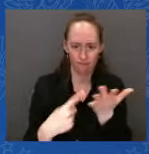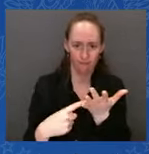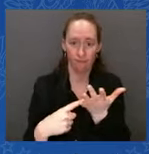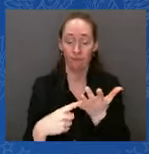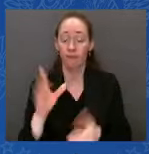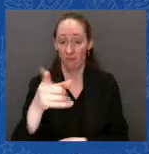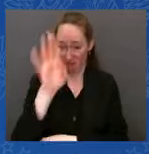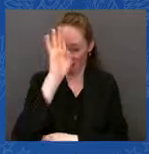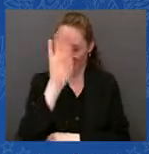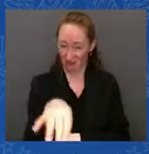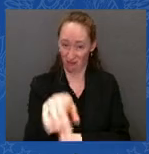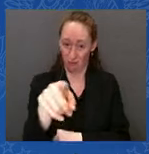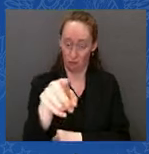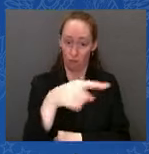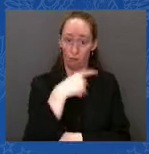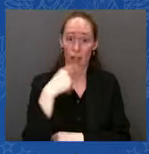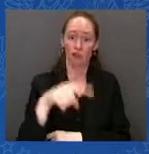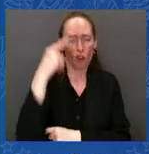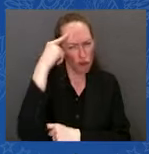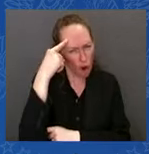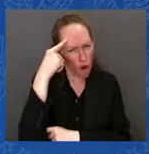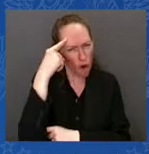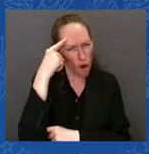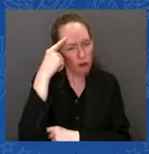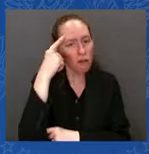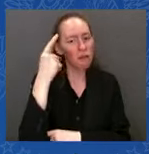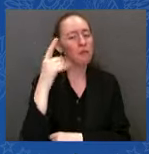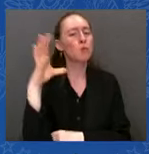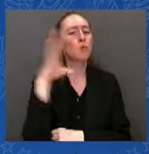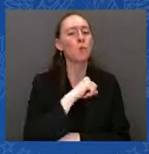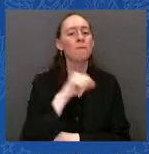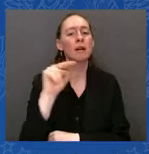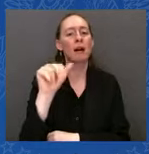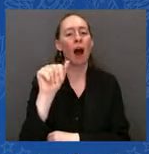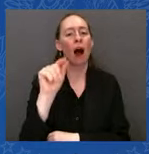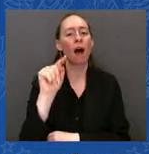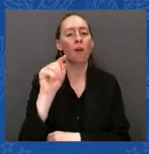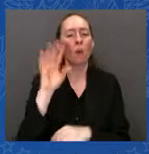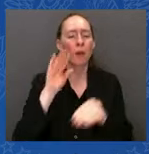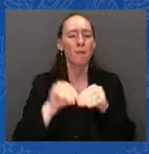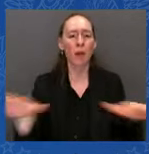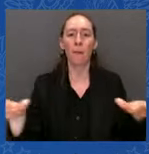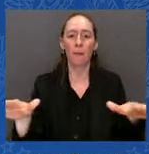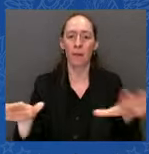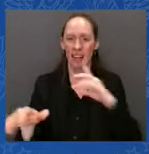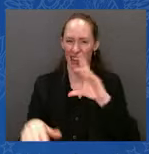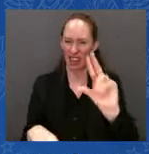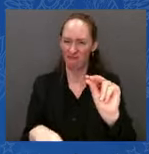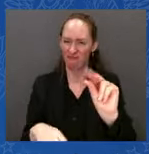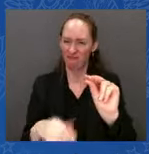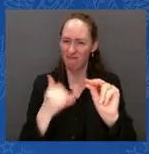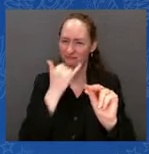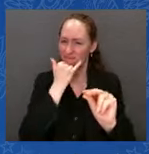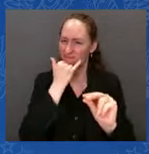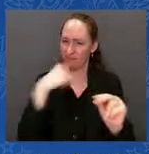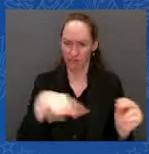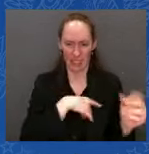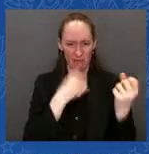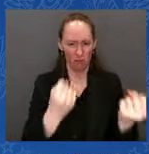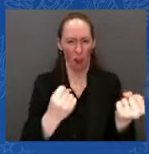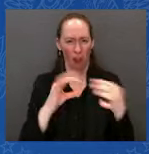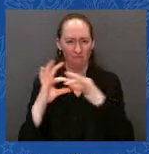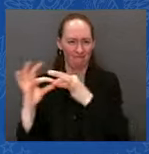we are fully, thoroughly, totally united. With spring approaching, Ukrainian forces are working to defend the territory they hold